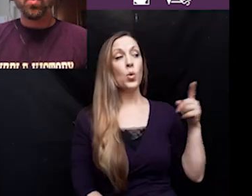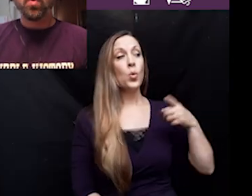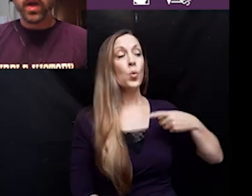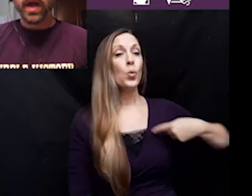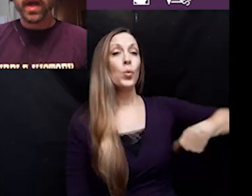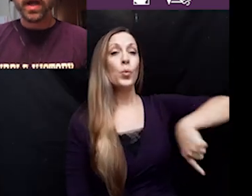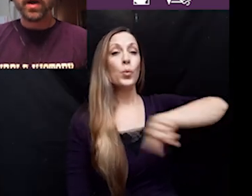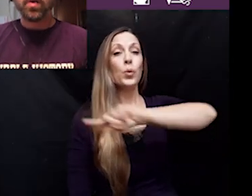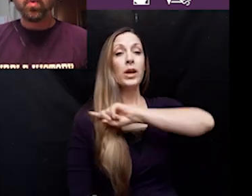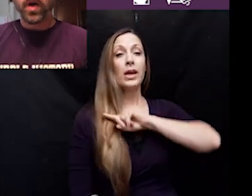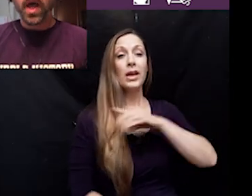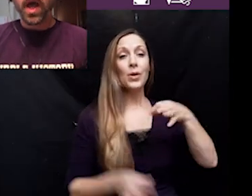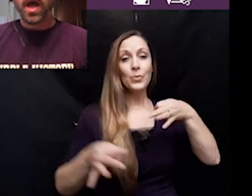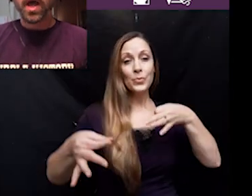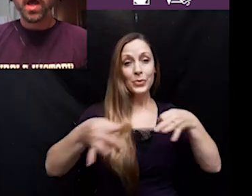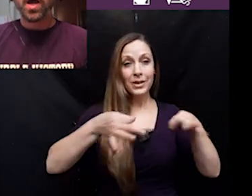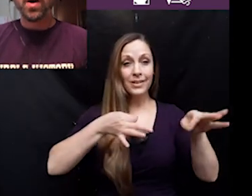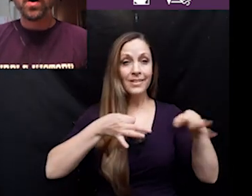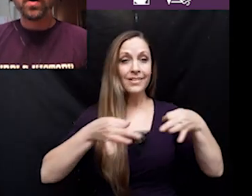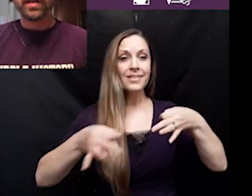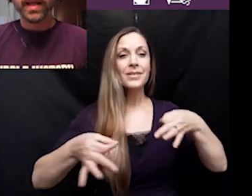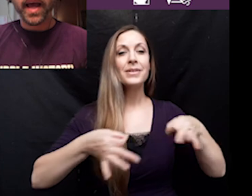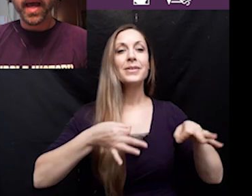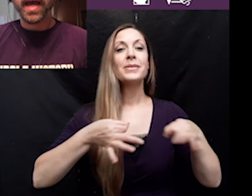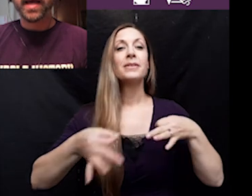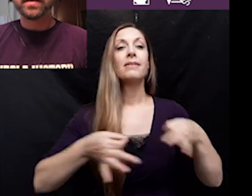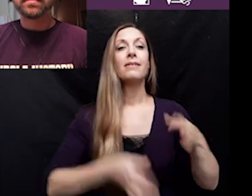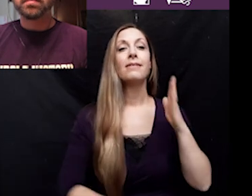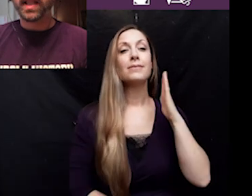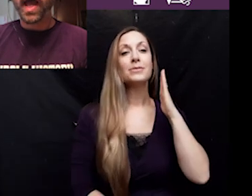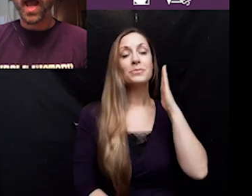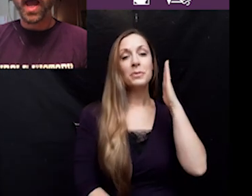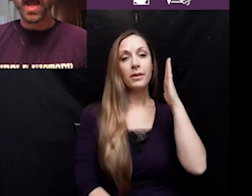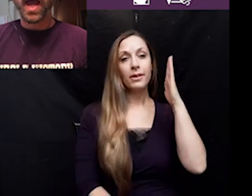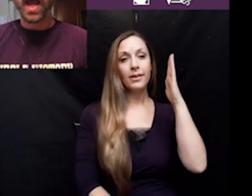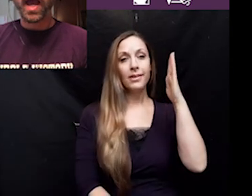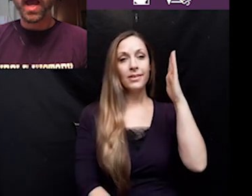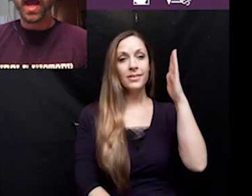We will explain.